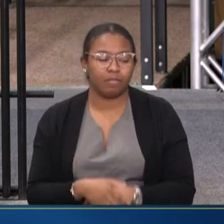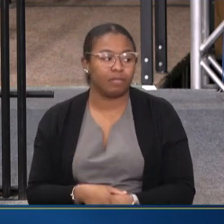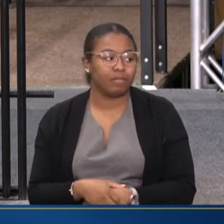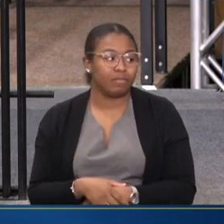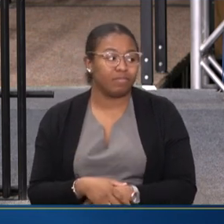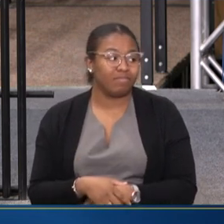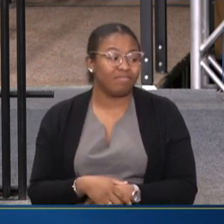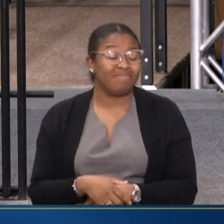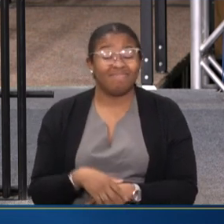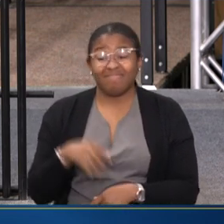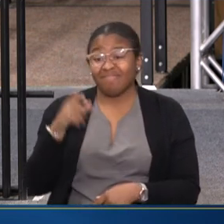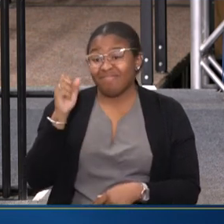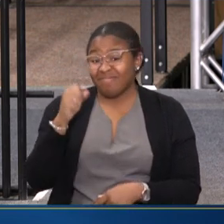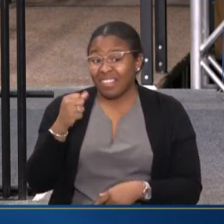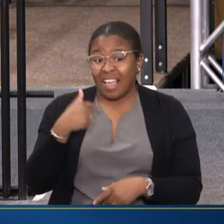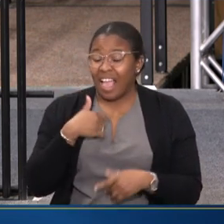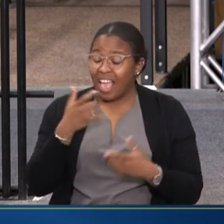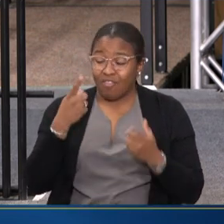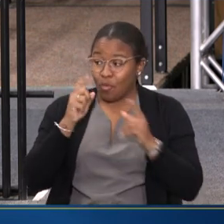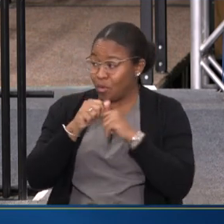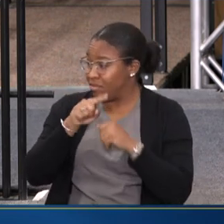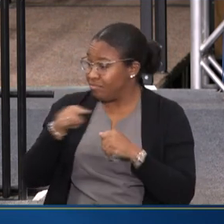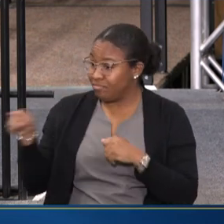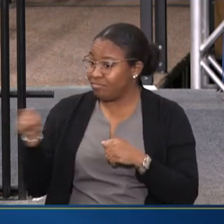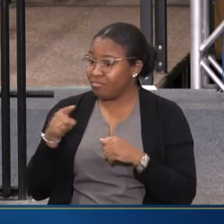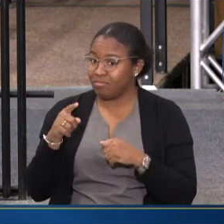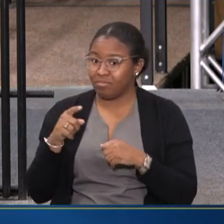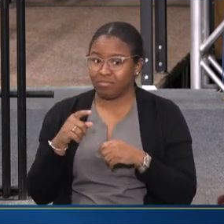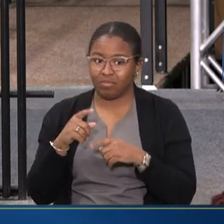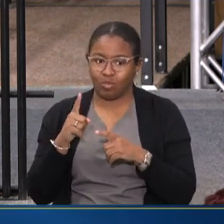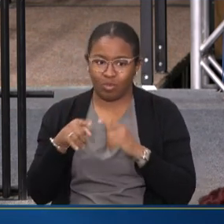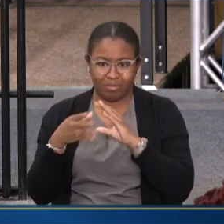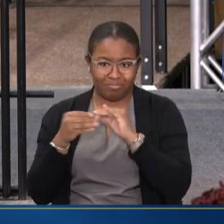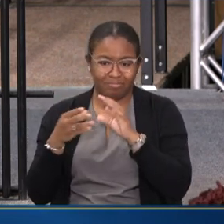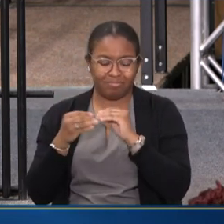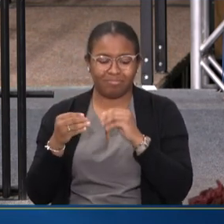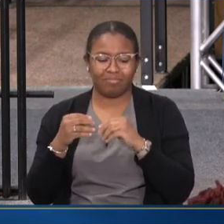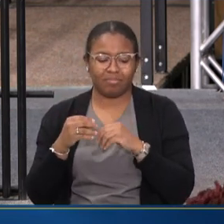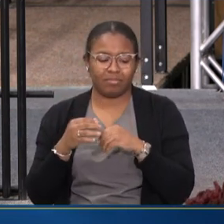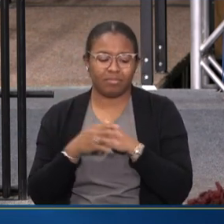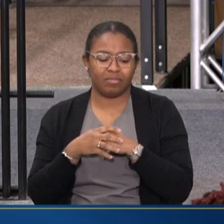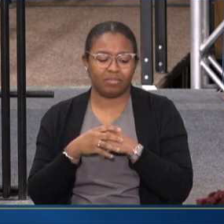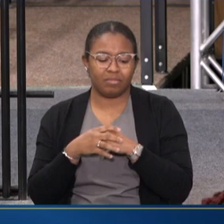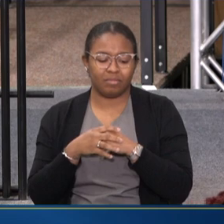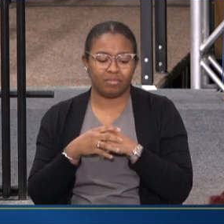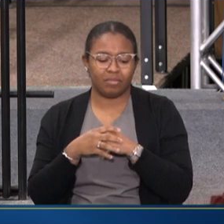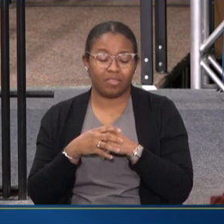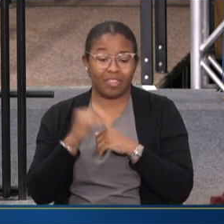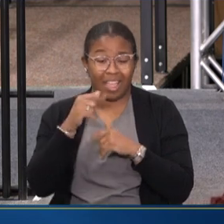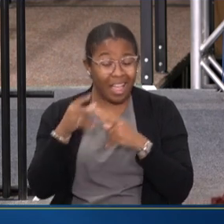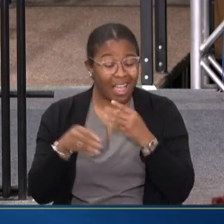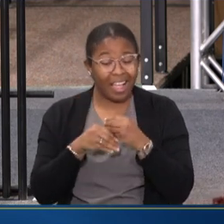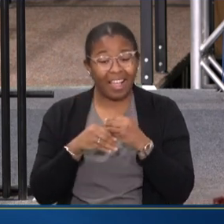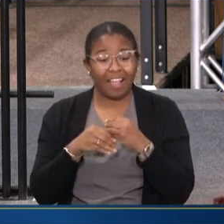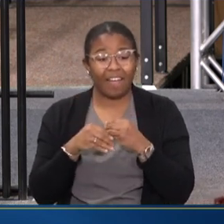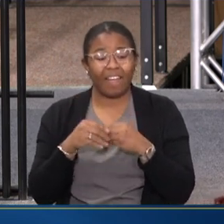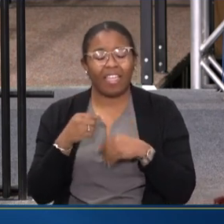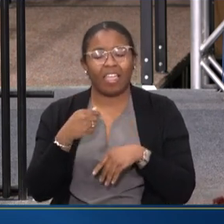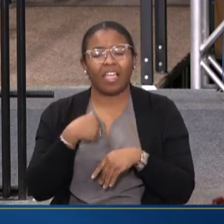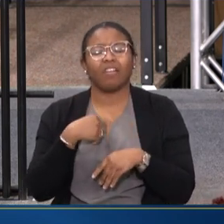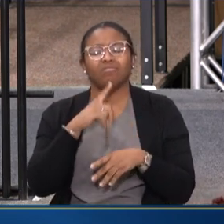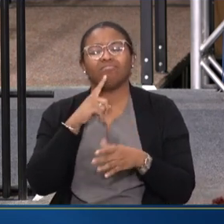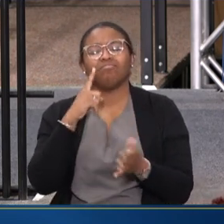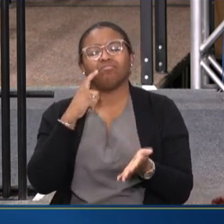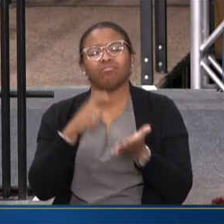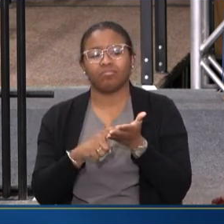YEAH, I THINK I WOULD ECHO MANY OF THE COMMENTS THAT HAVE ALREADY BEEN SHARED. AND JUST ADD, I DO FIND